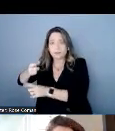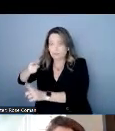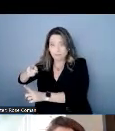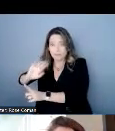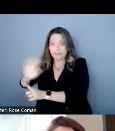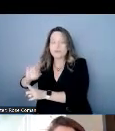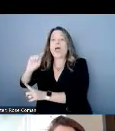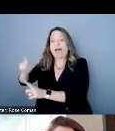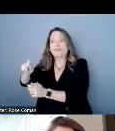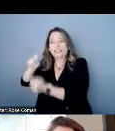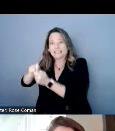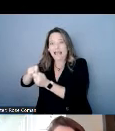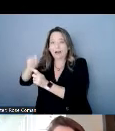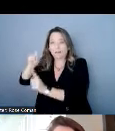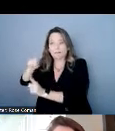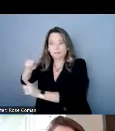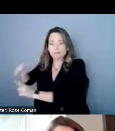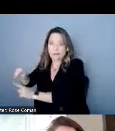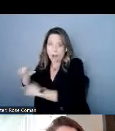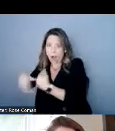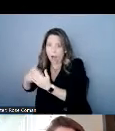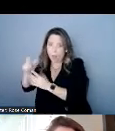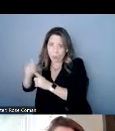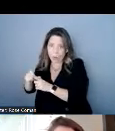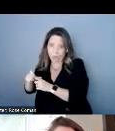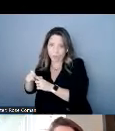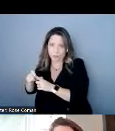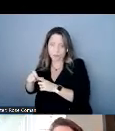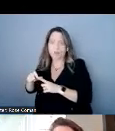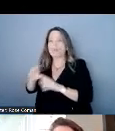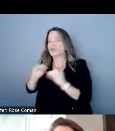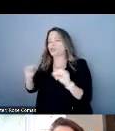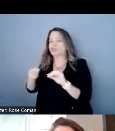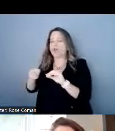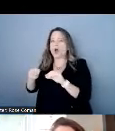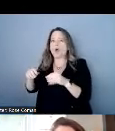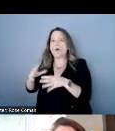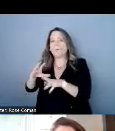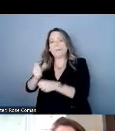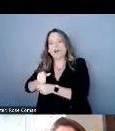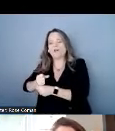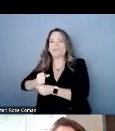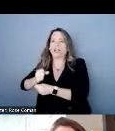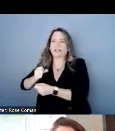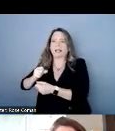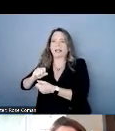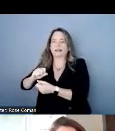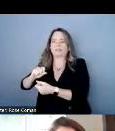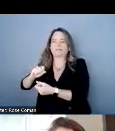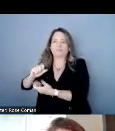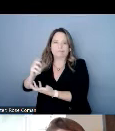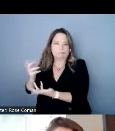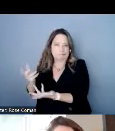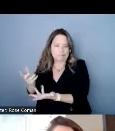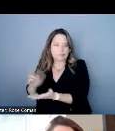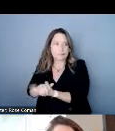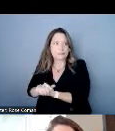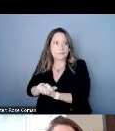exactly what you hear the words you're not paraphrasing with these